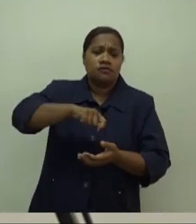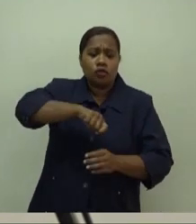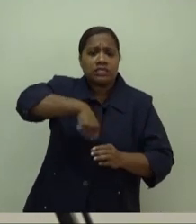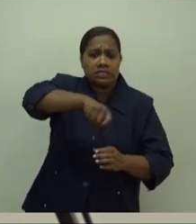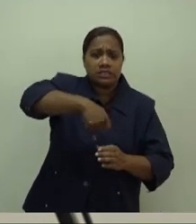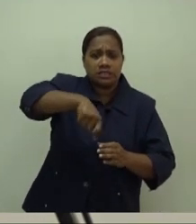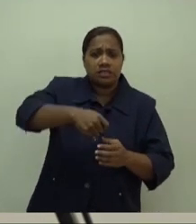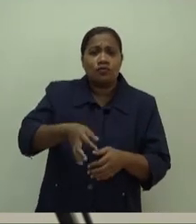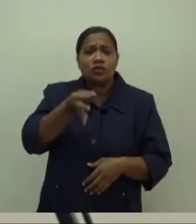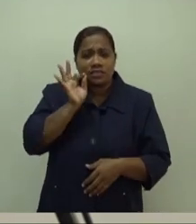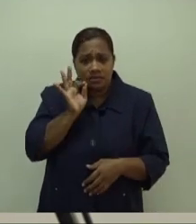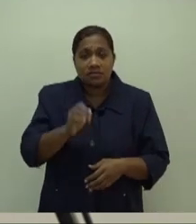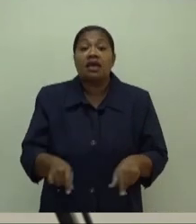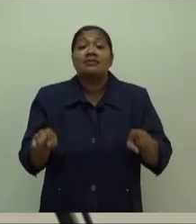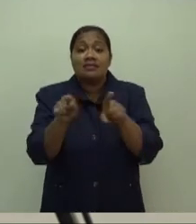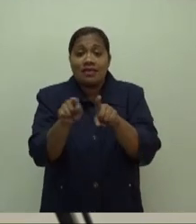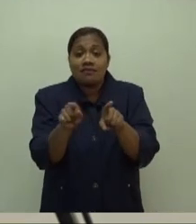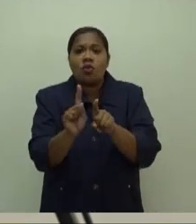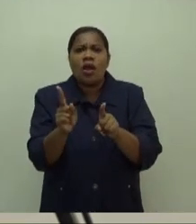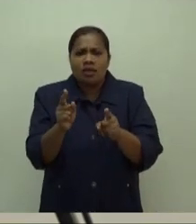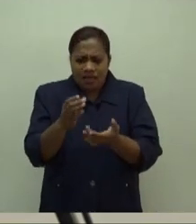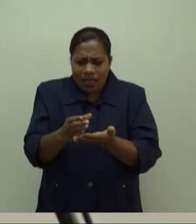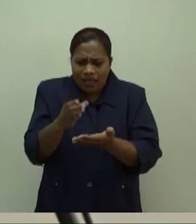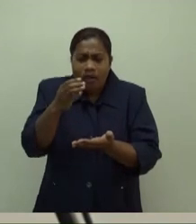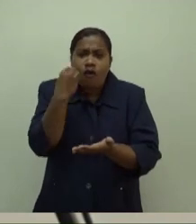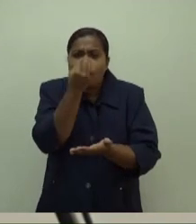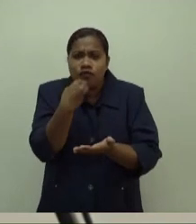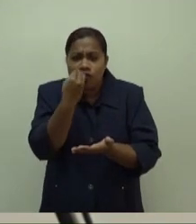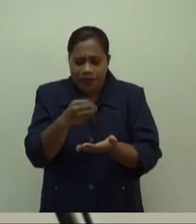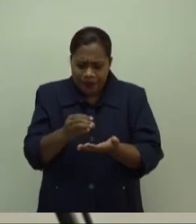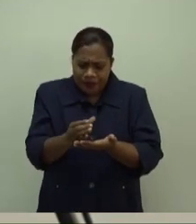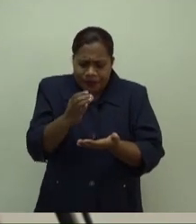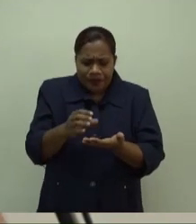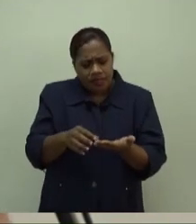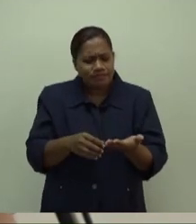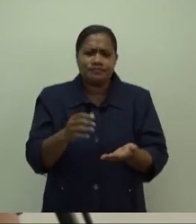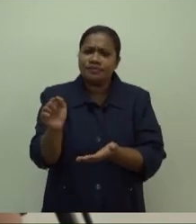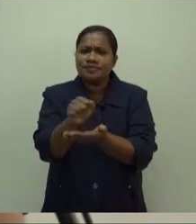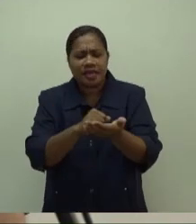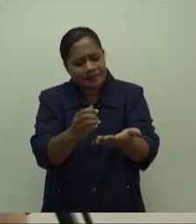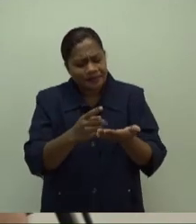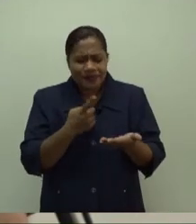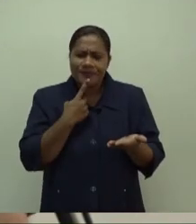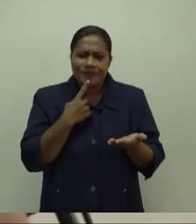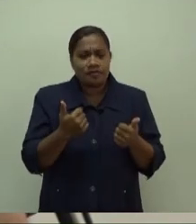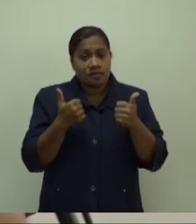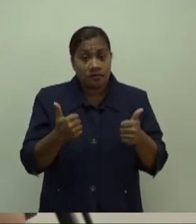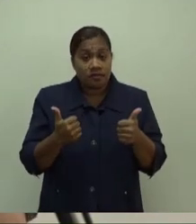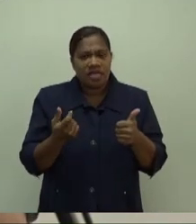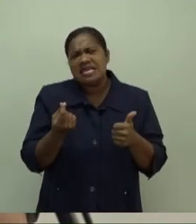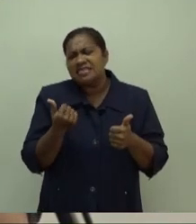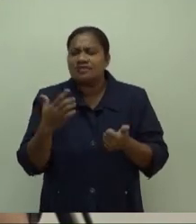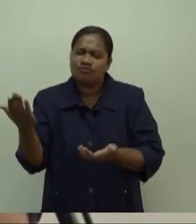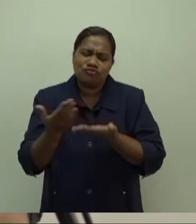The same goes for processed food. They may be tasty and sometimes easy to get, but they